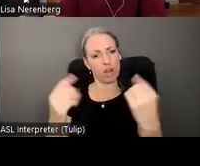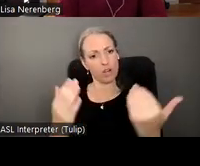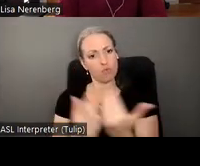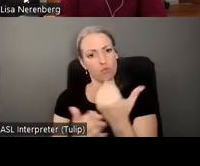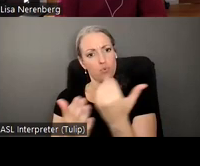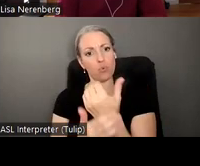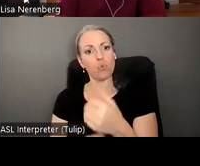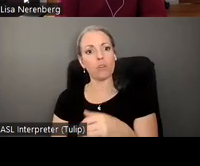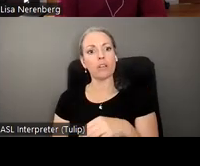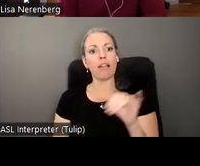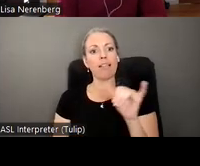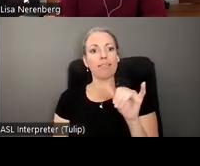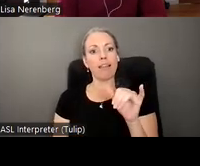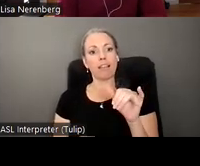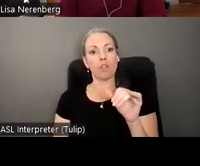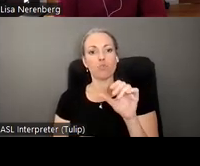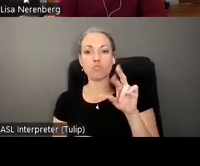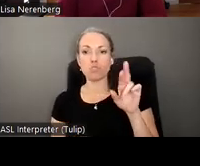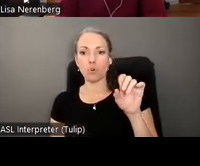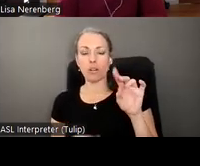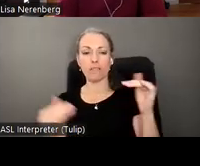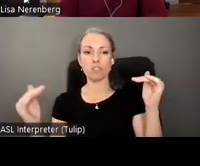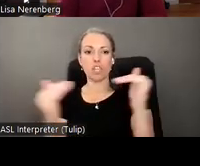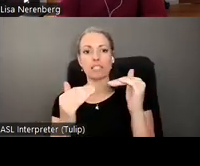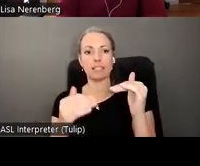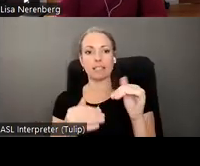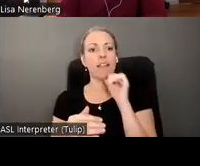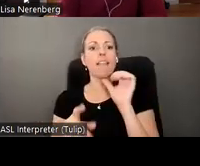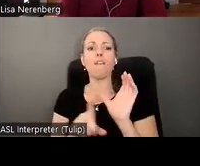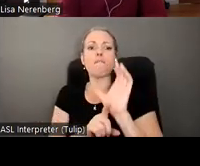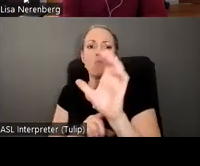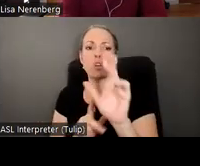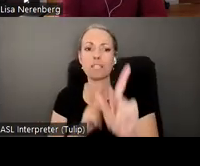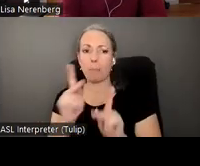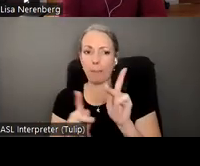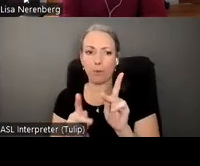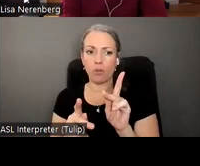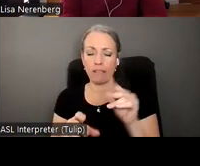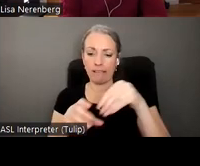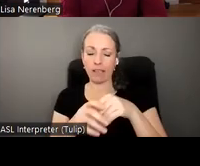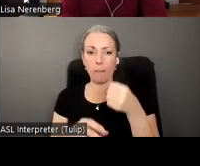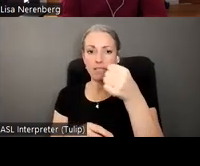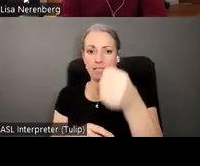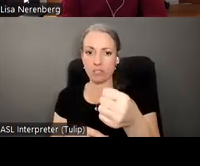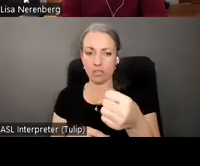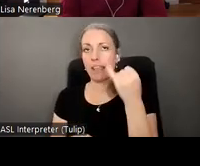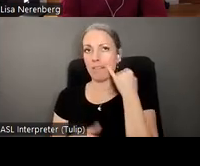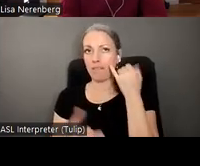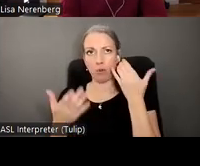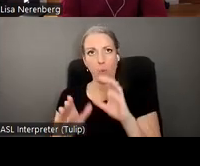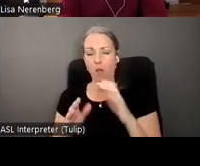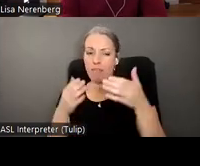i know talk about a lot that don't just force people into adversarial positions when they don't want to be there